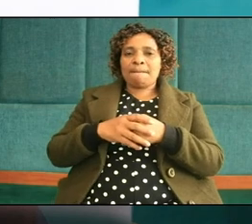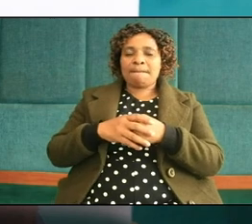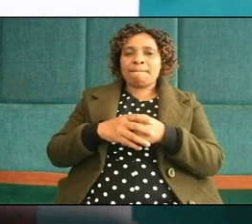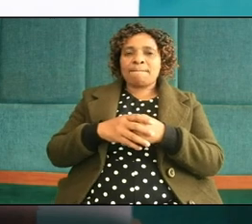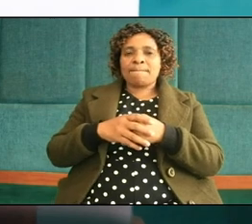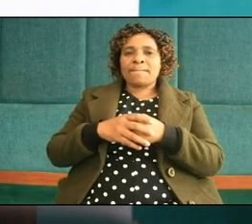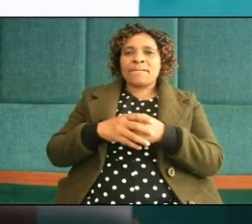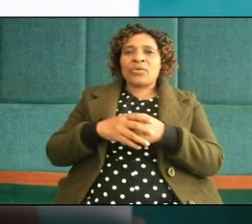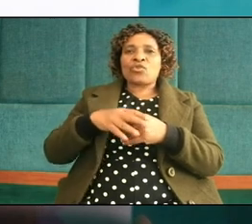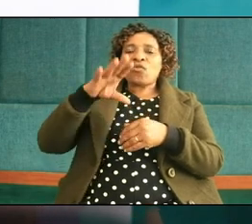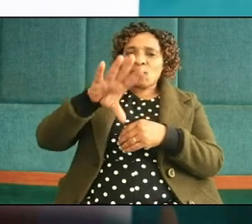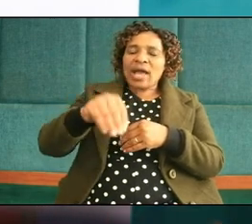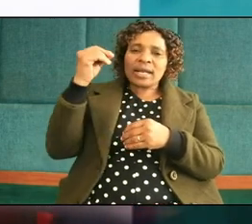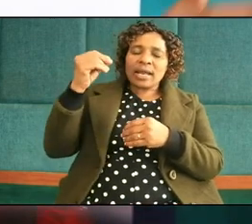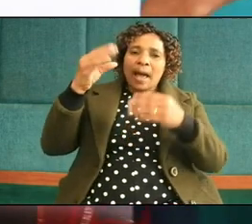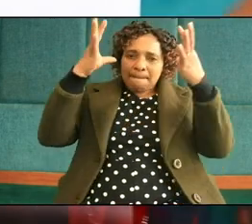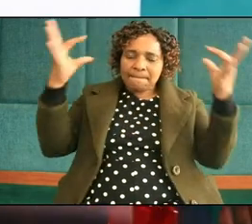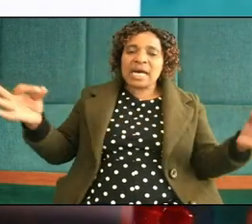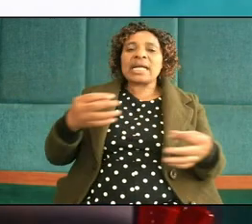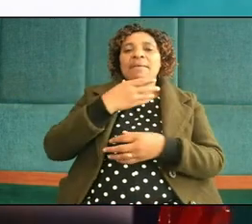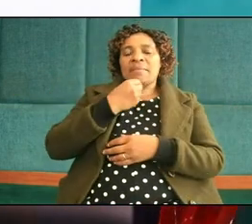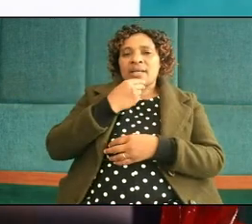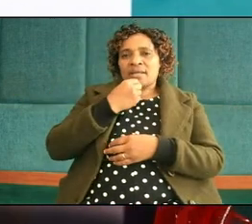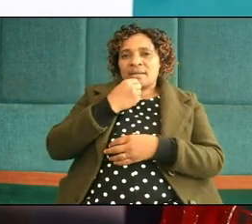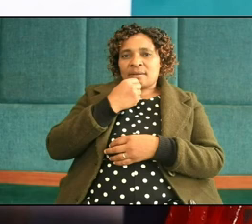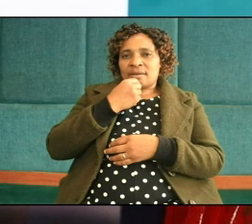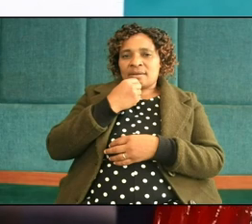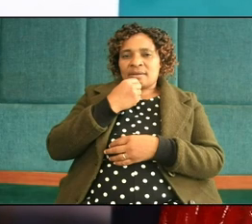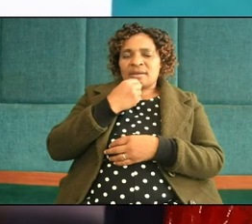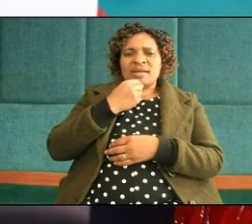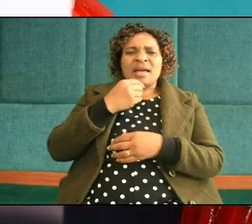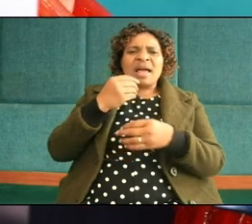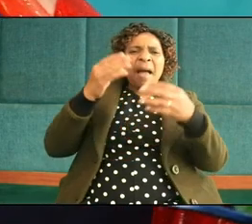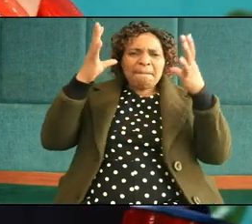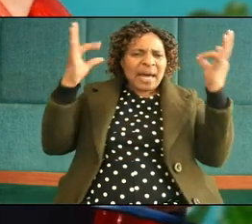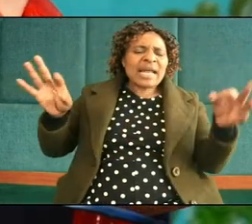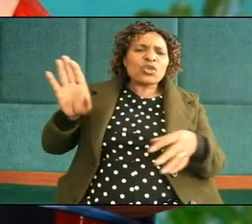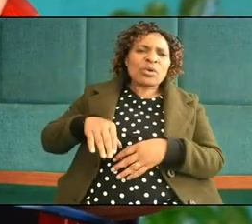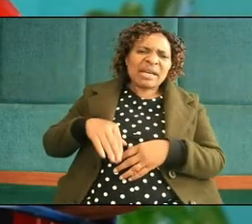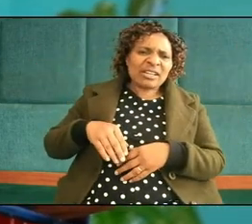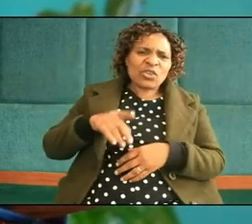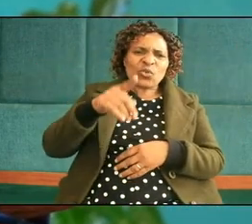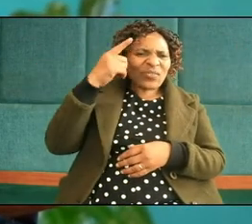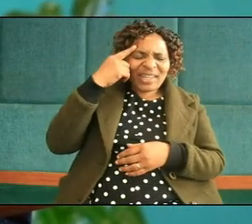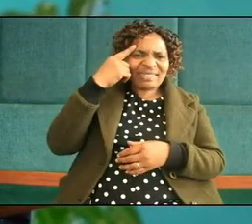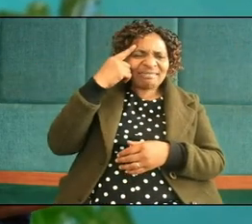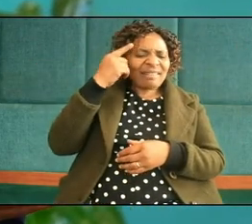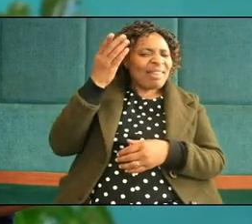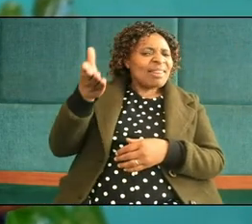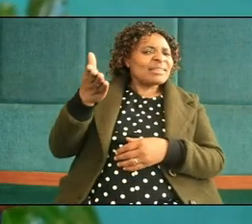you find a married man when he greets a married woman you think there is something